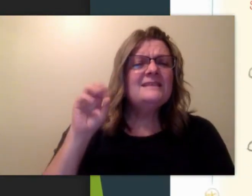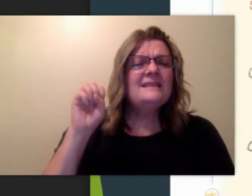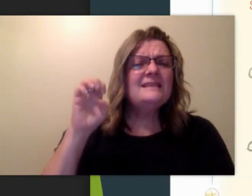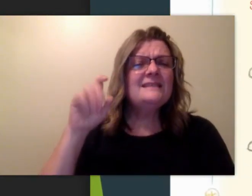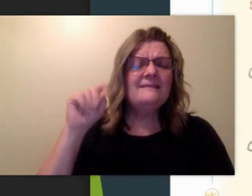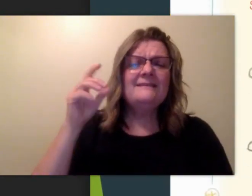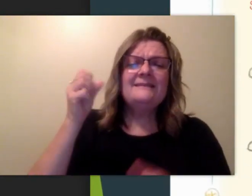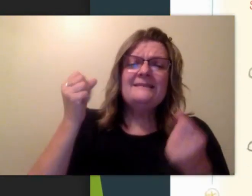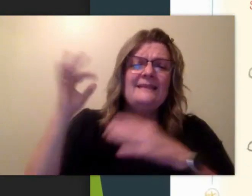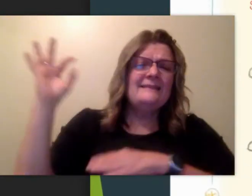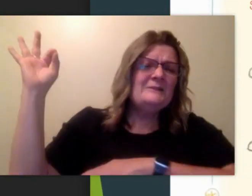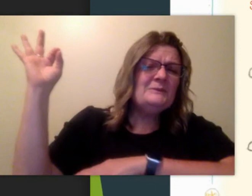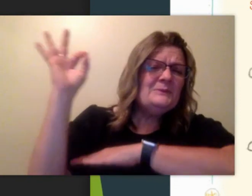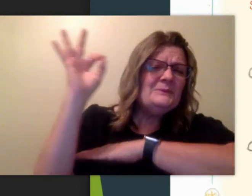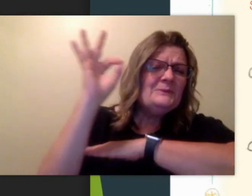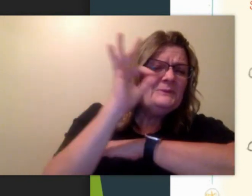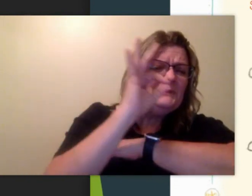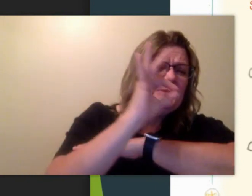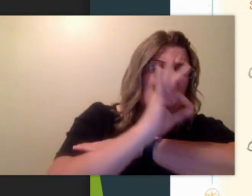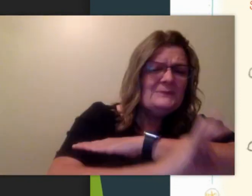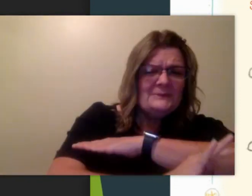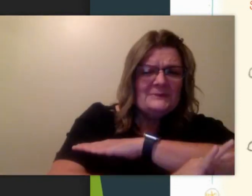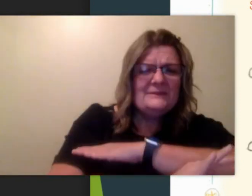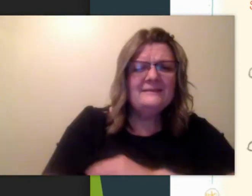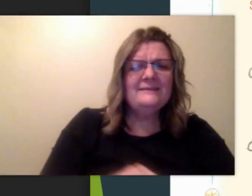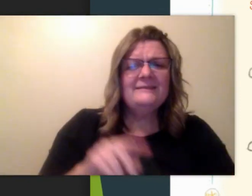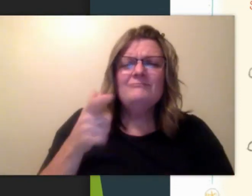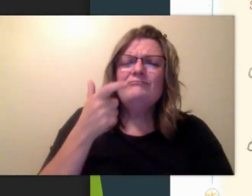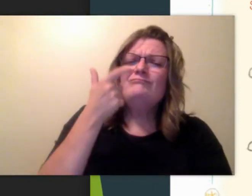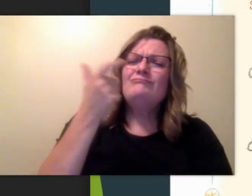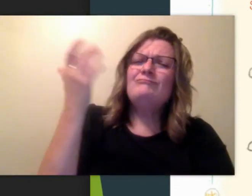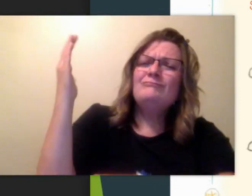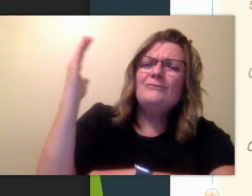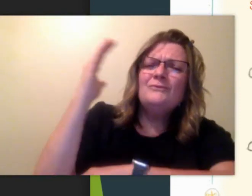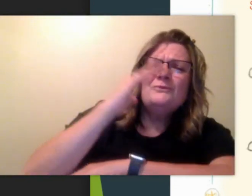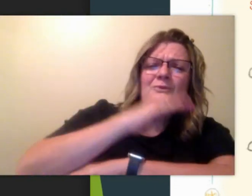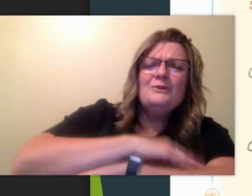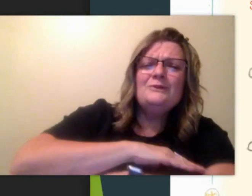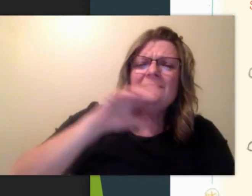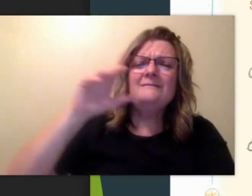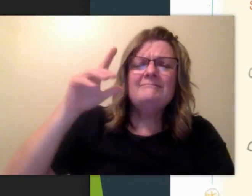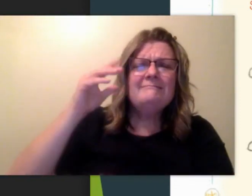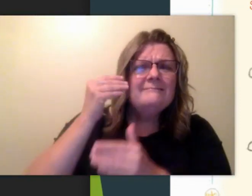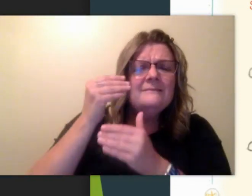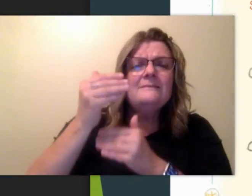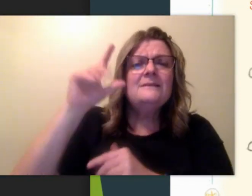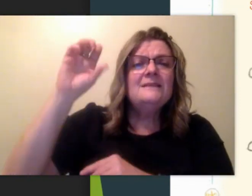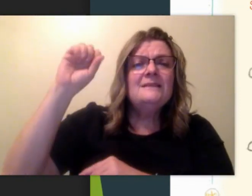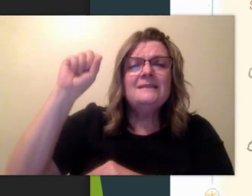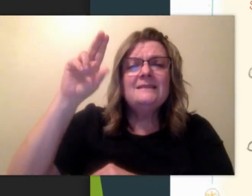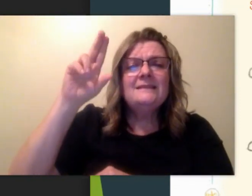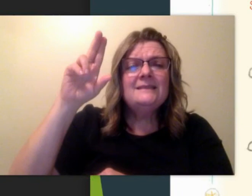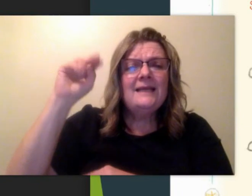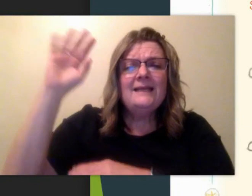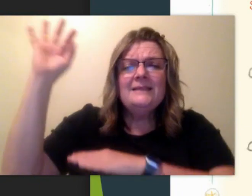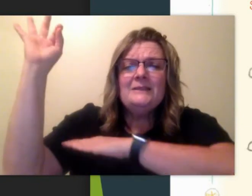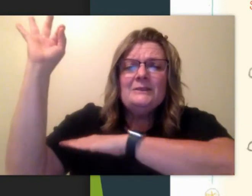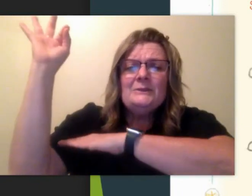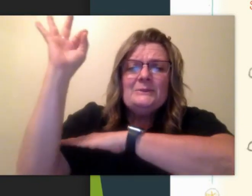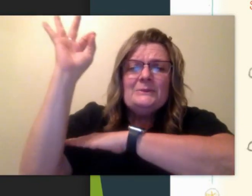Sunset. This is the sign. Watch the day come to a close.